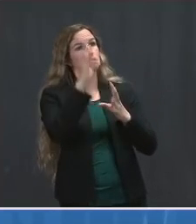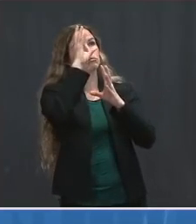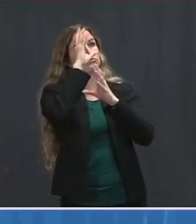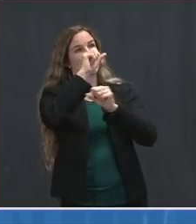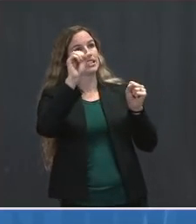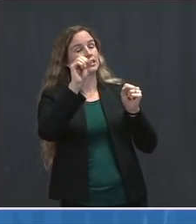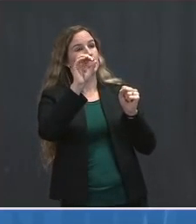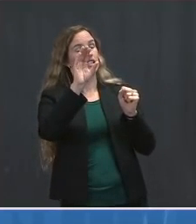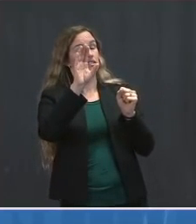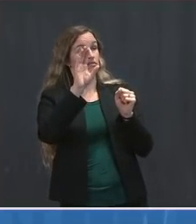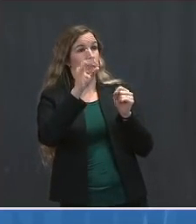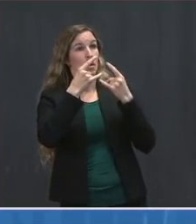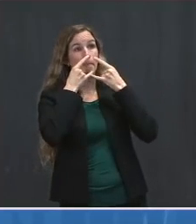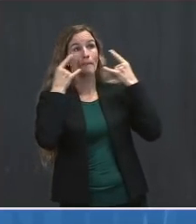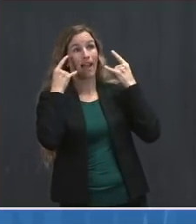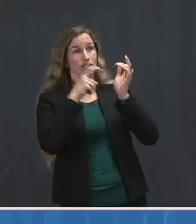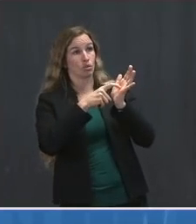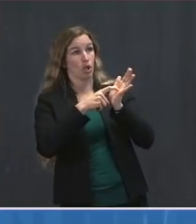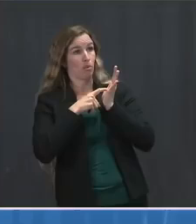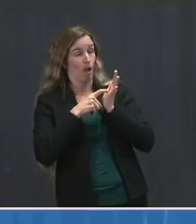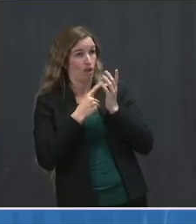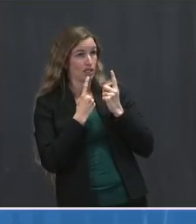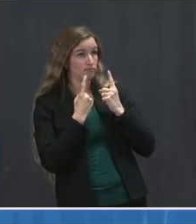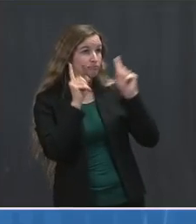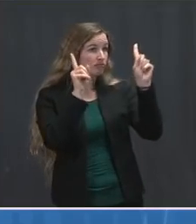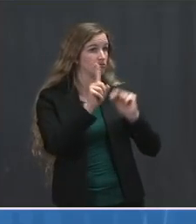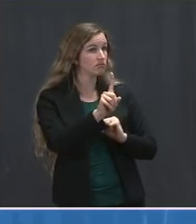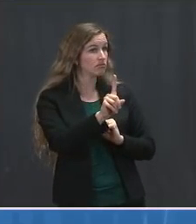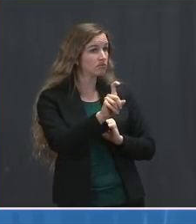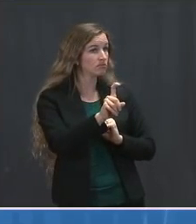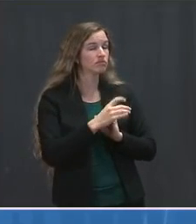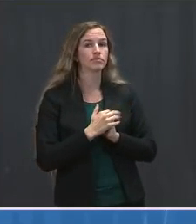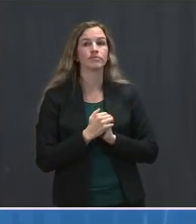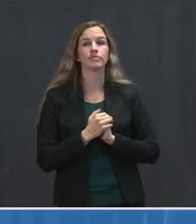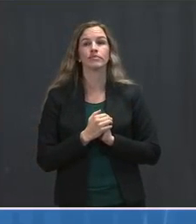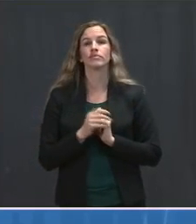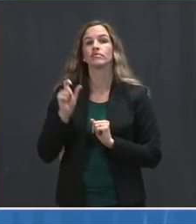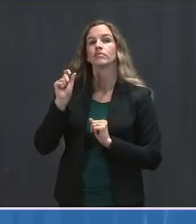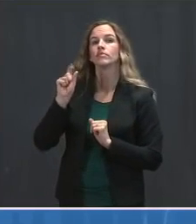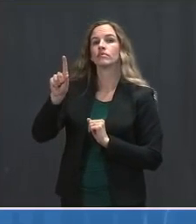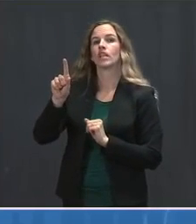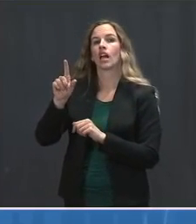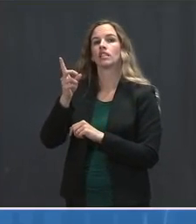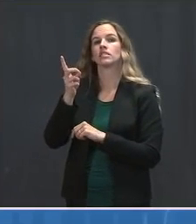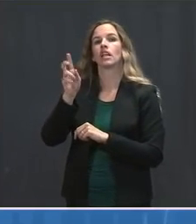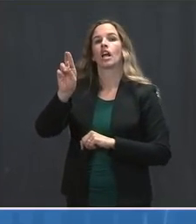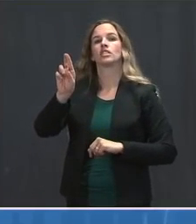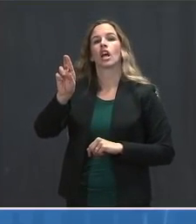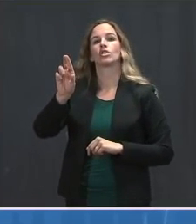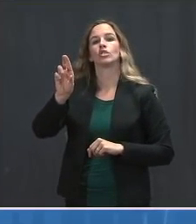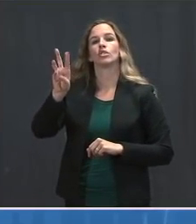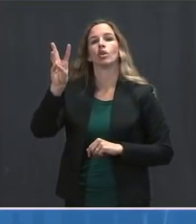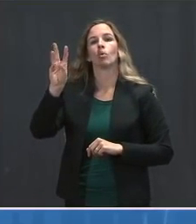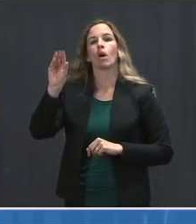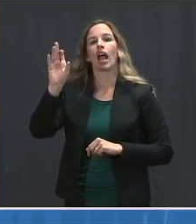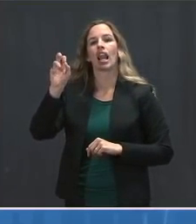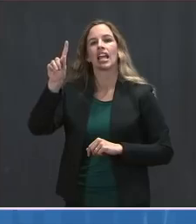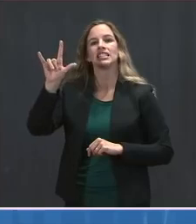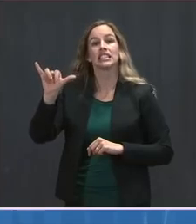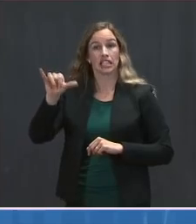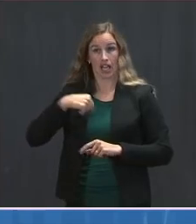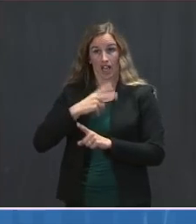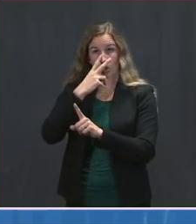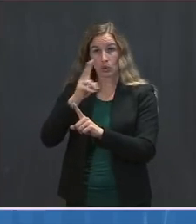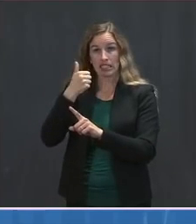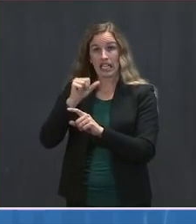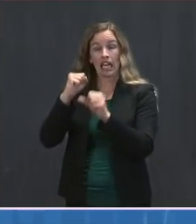orders? Mr. So, I'm going to ask Rochelle if you've, Dr. Walensky, if you've seen any data that's